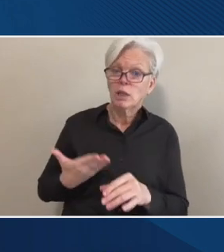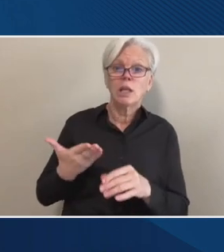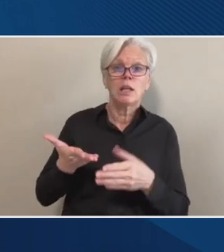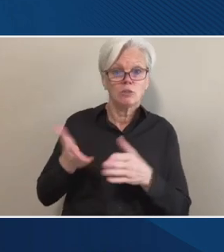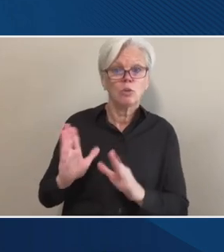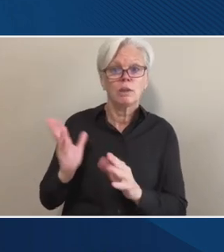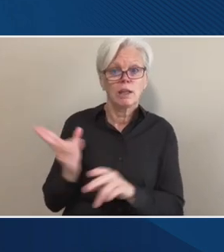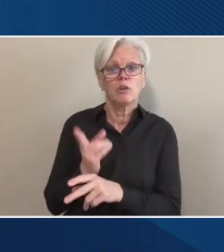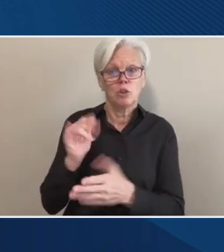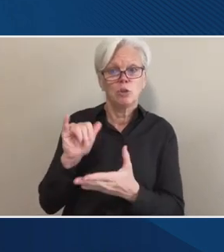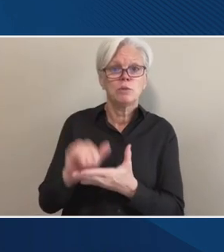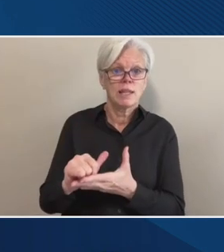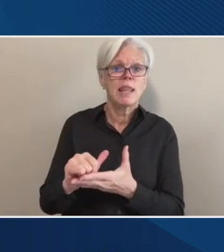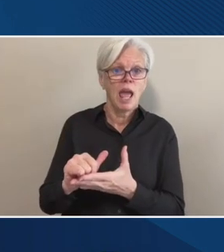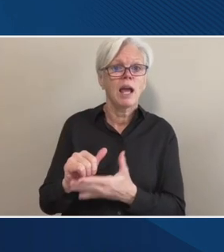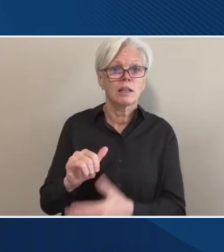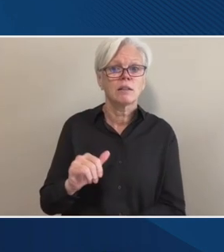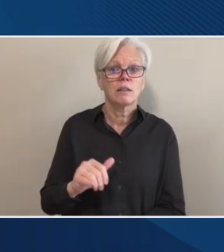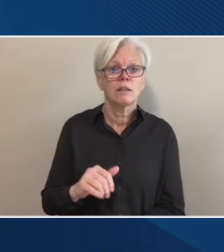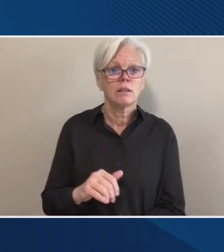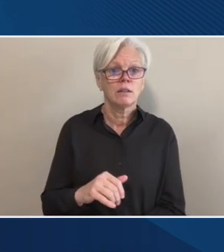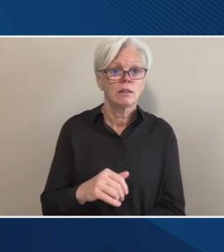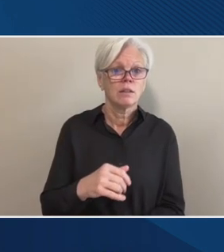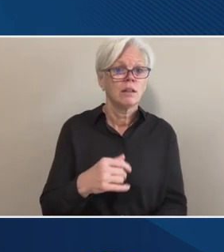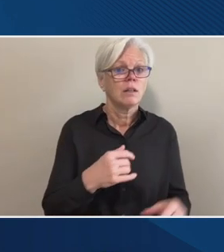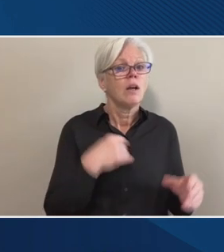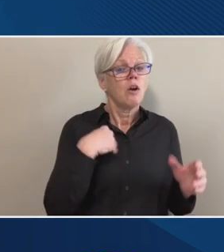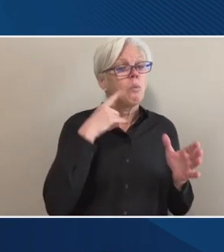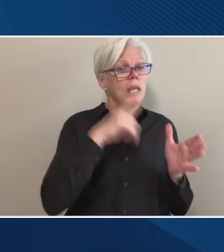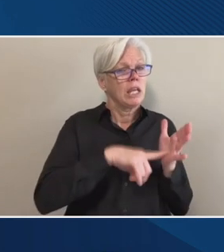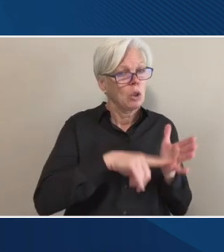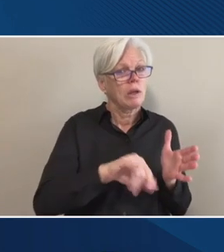algorithm? We can look at that. Yeah. Thanks, Carolyn.